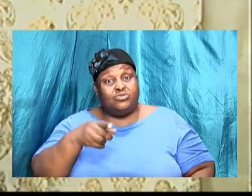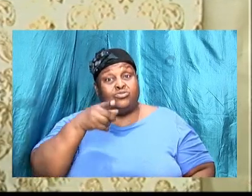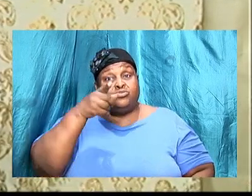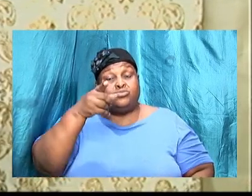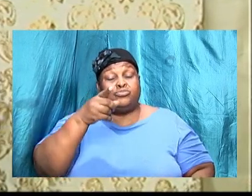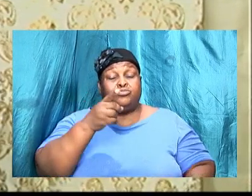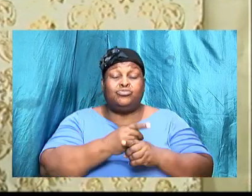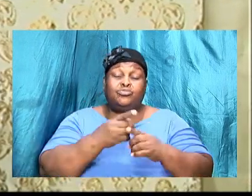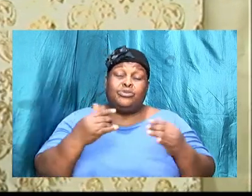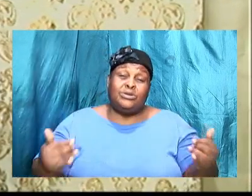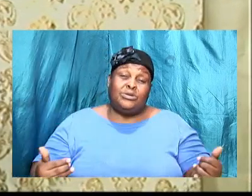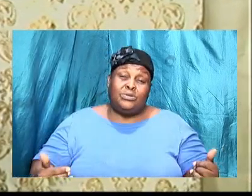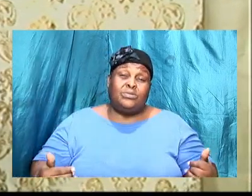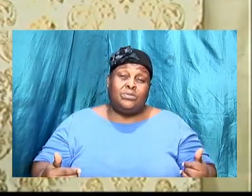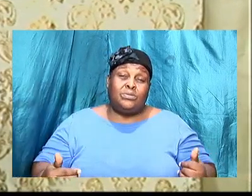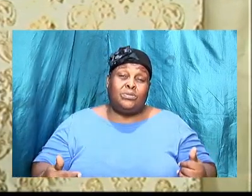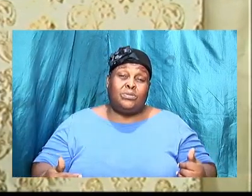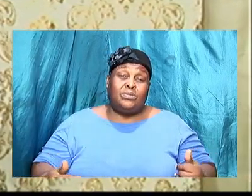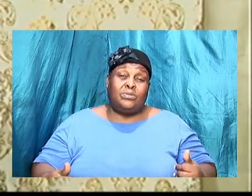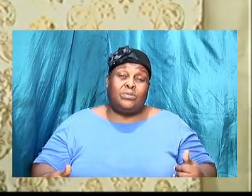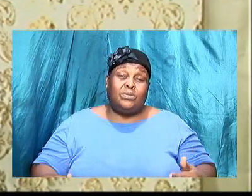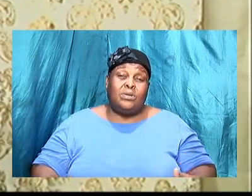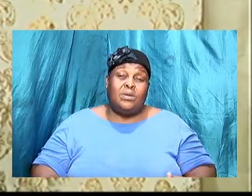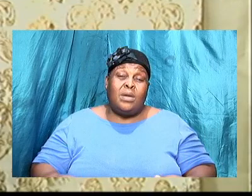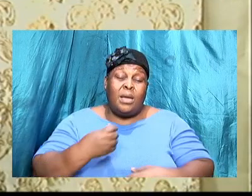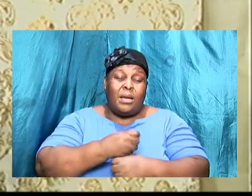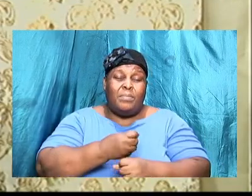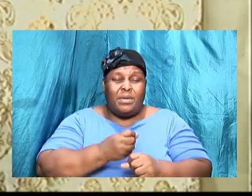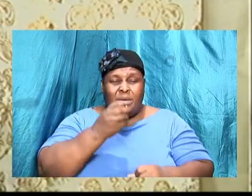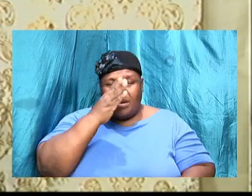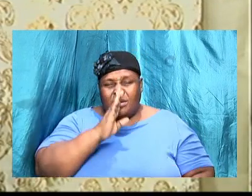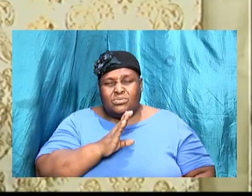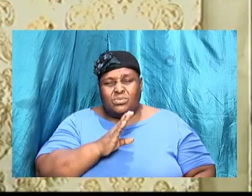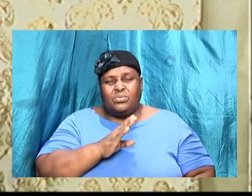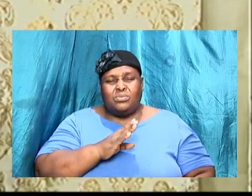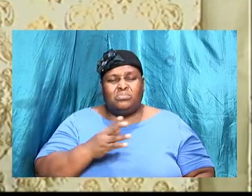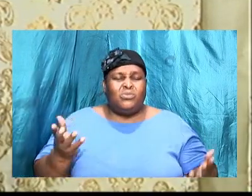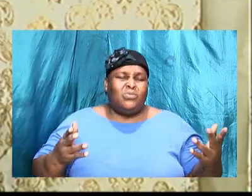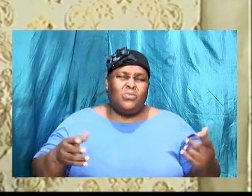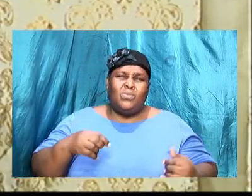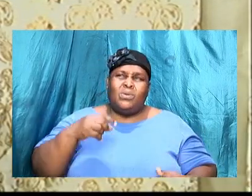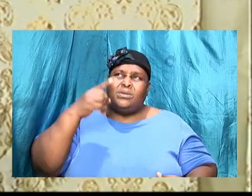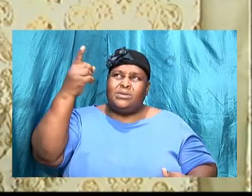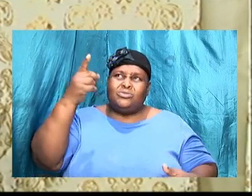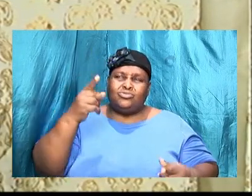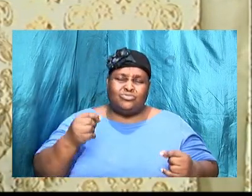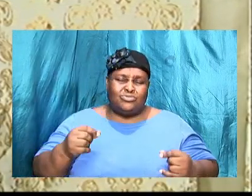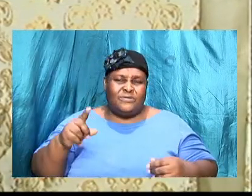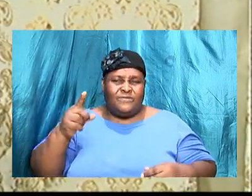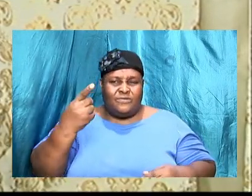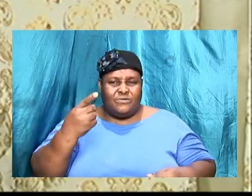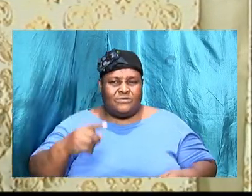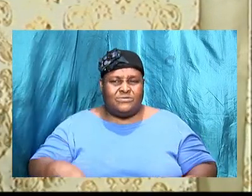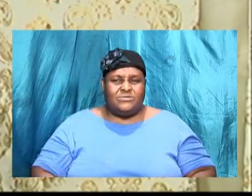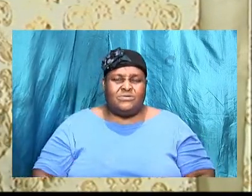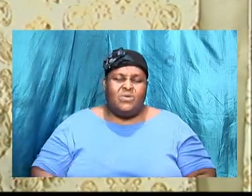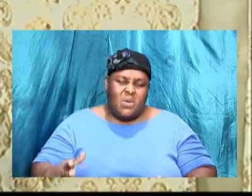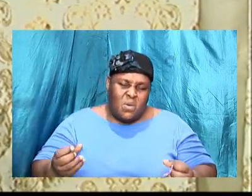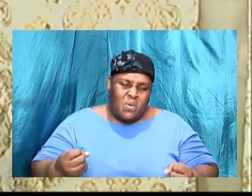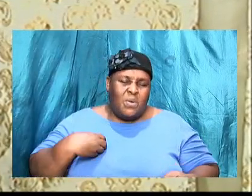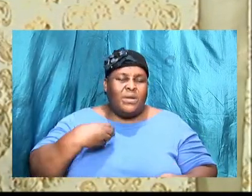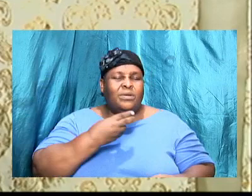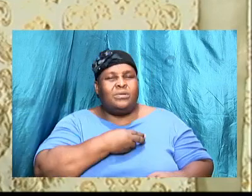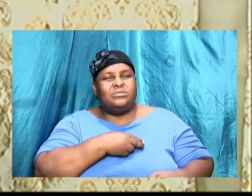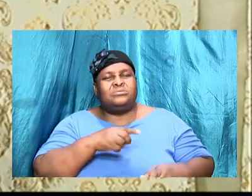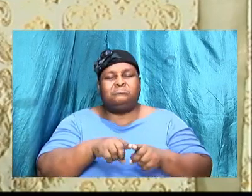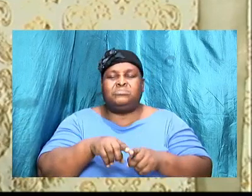I wish I could share the testimony but make God do what I do first. But look here, I want us to understand that